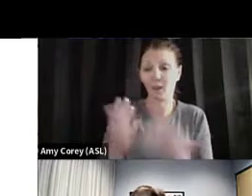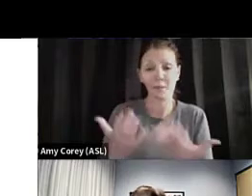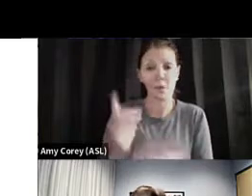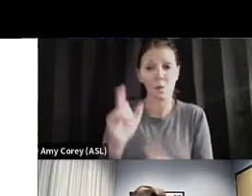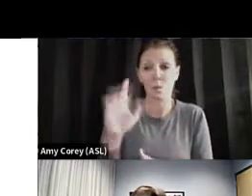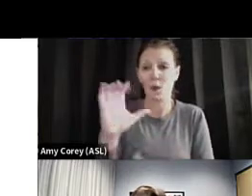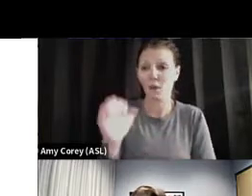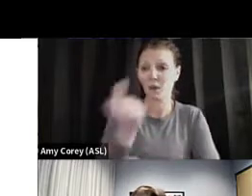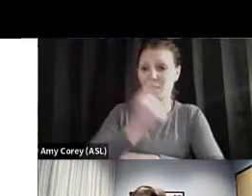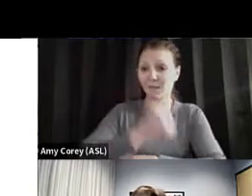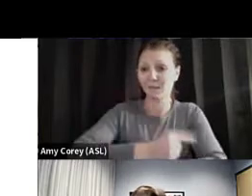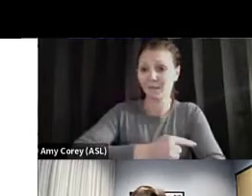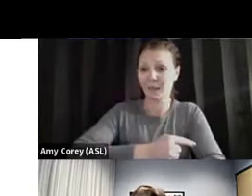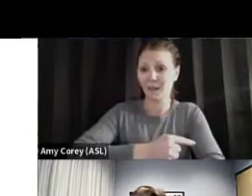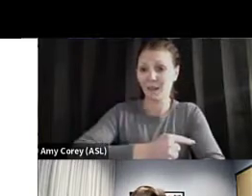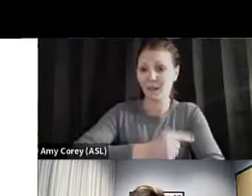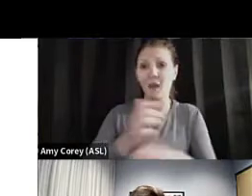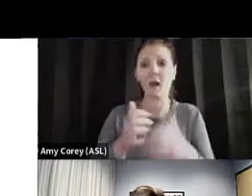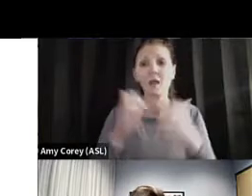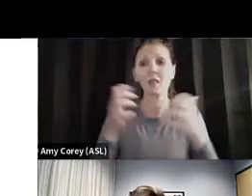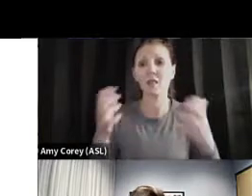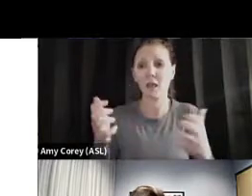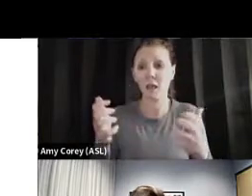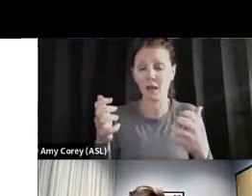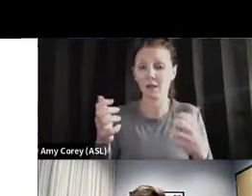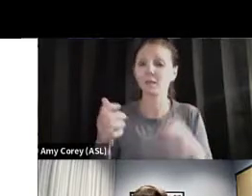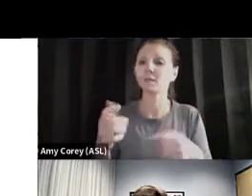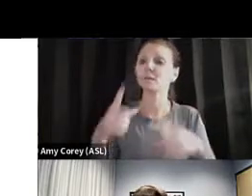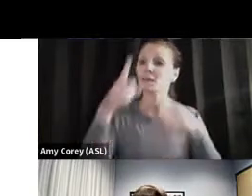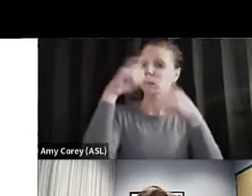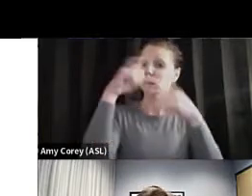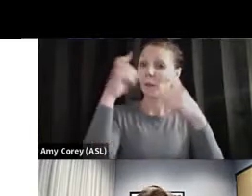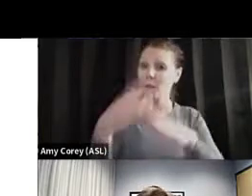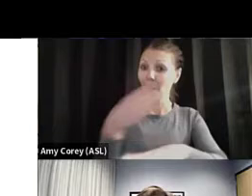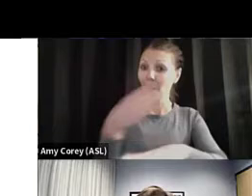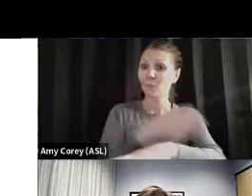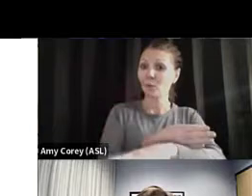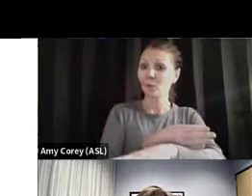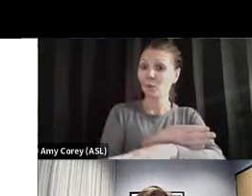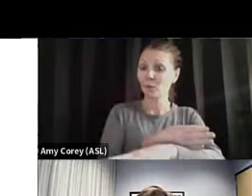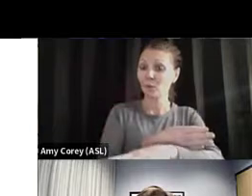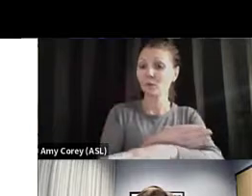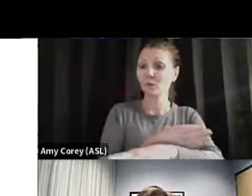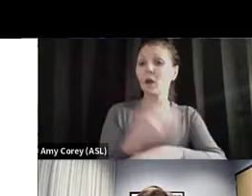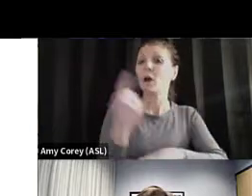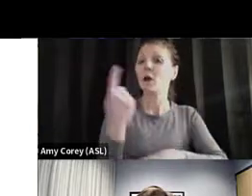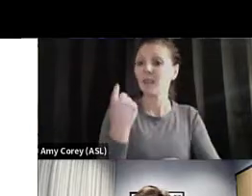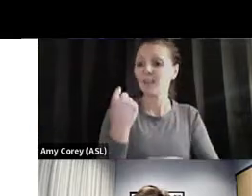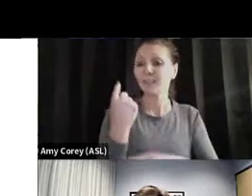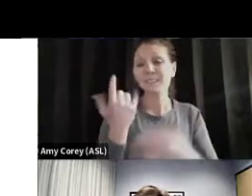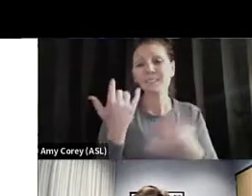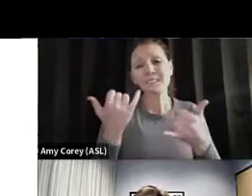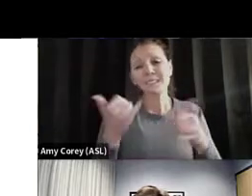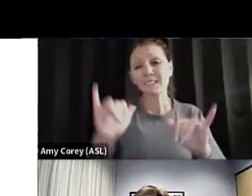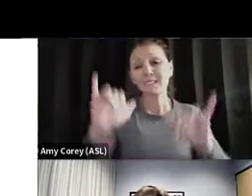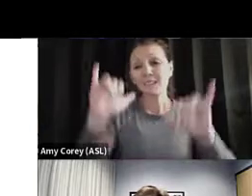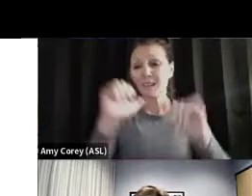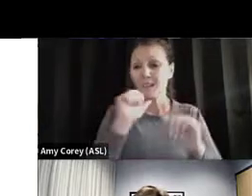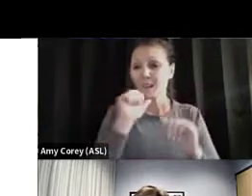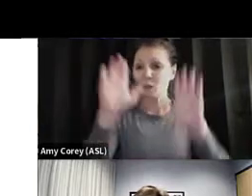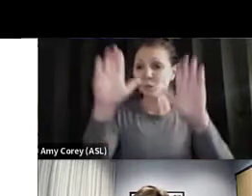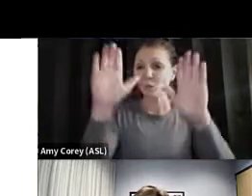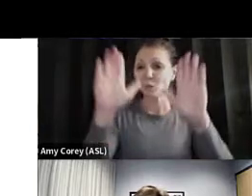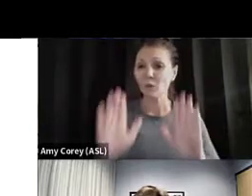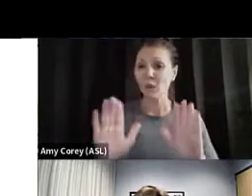Then we got better over the summer. That came last year. Last year was still not good because we didn't have vaccines yet. You can see how the